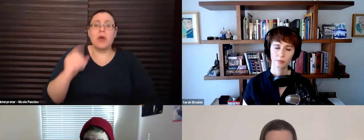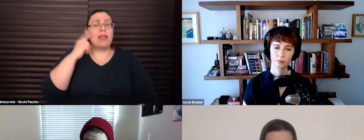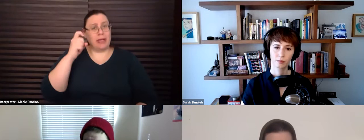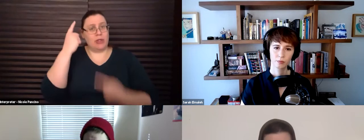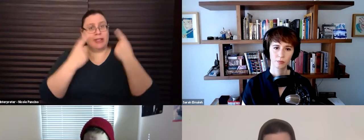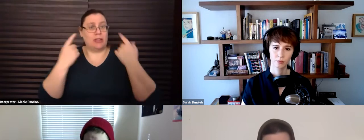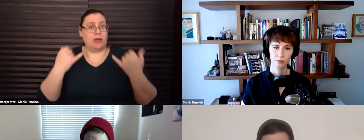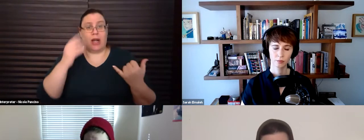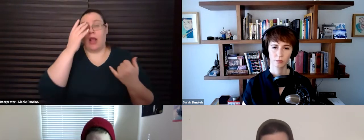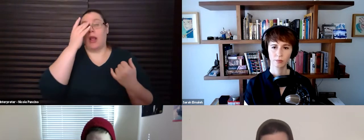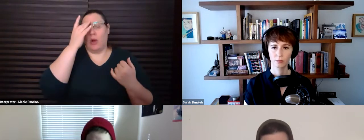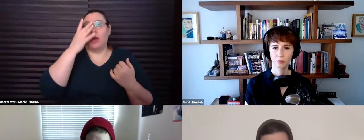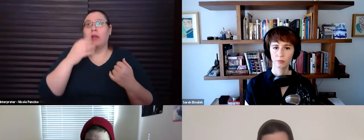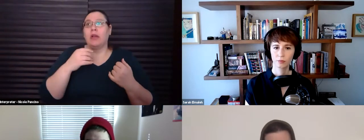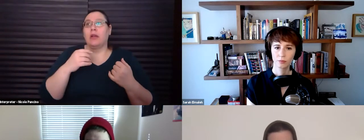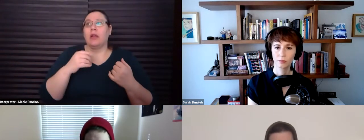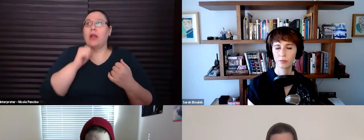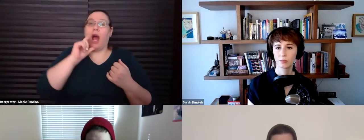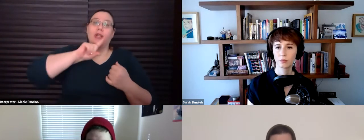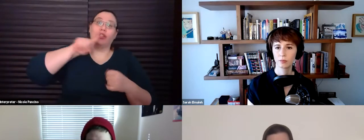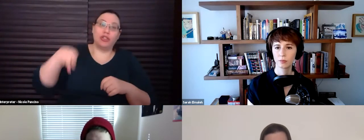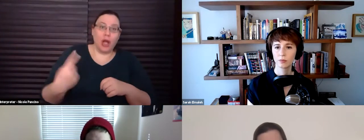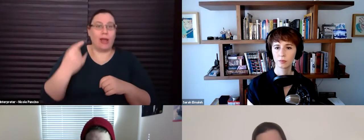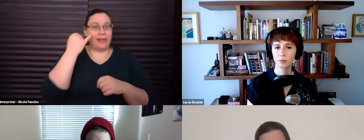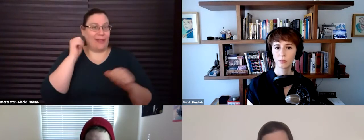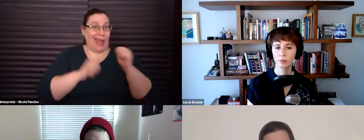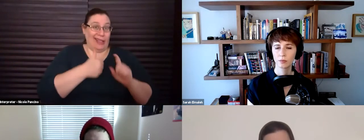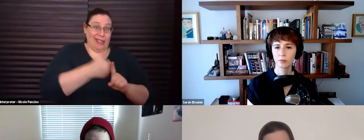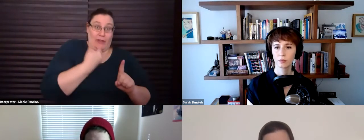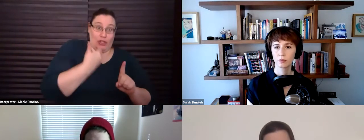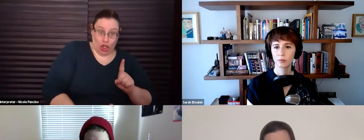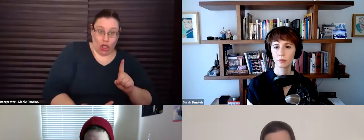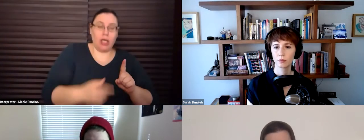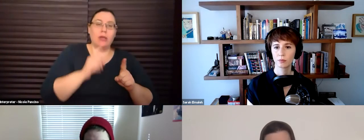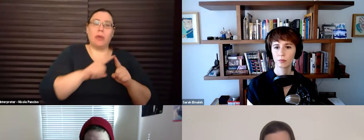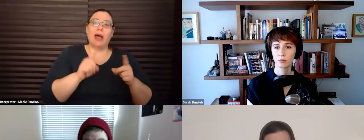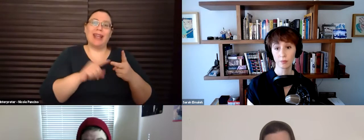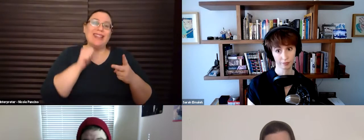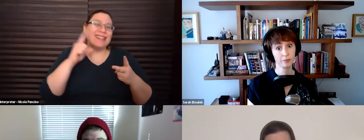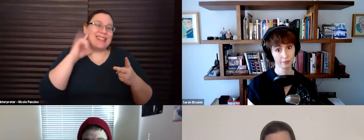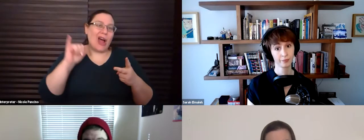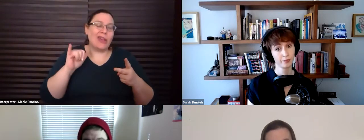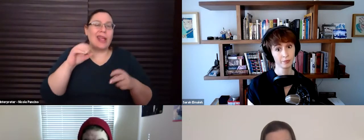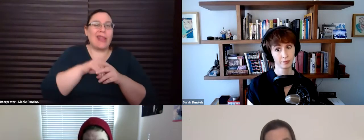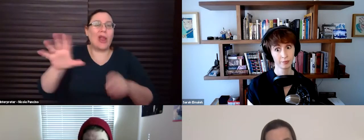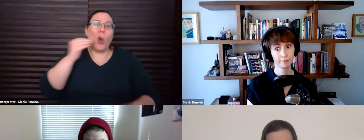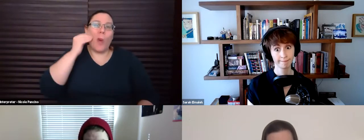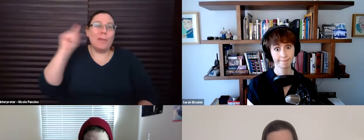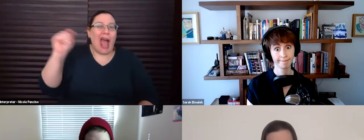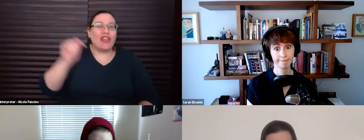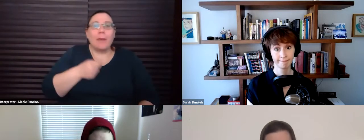uh, not just on, Hey, is the acting good, but does it also not sound like they recorded it in a bathroom? Um,